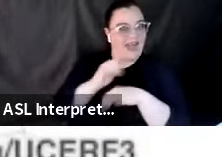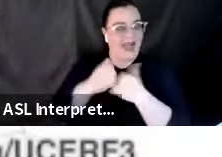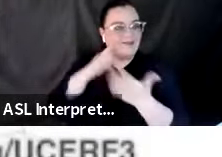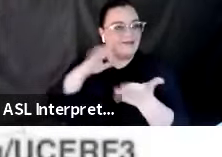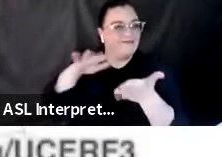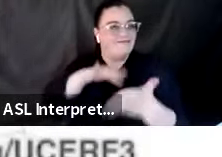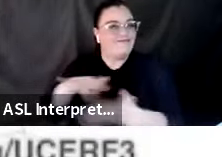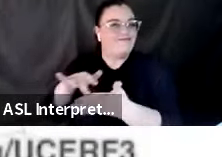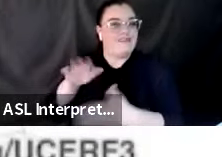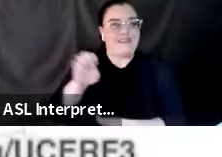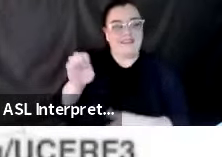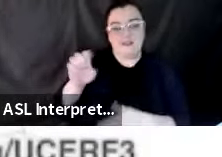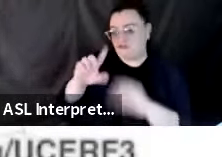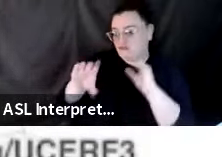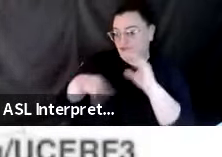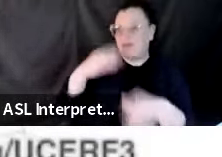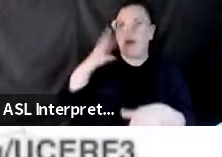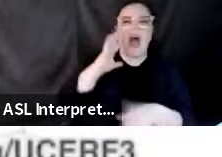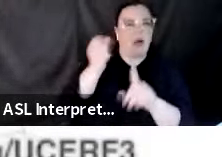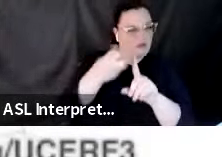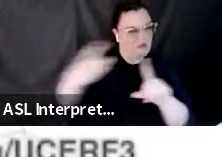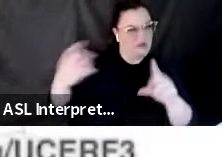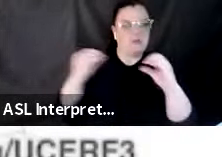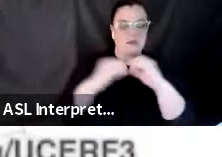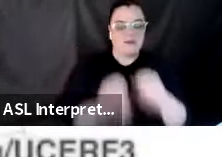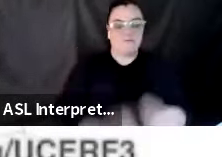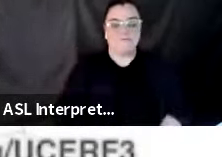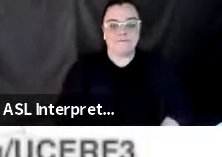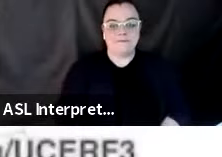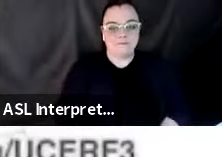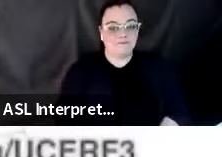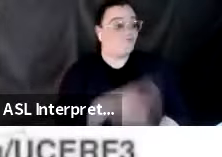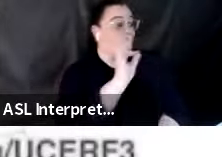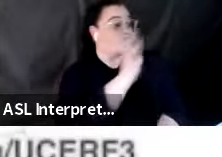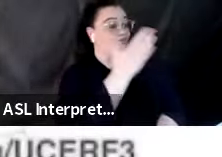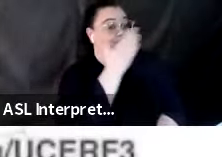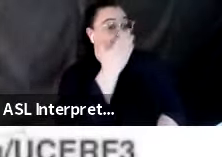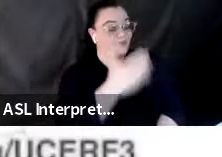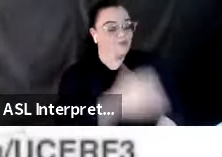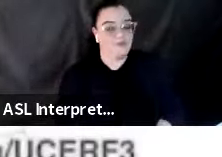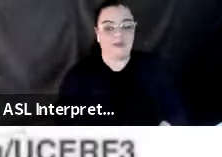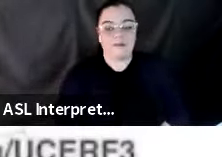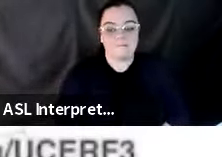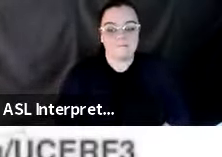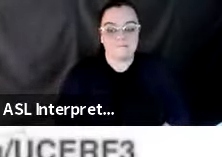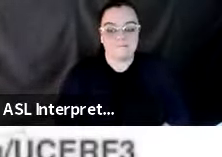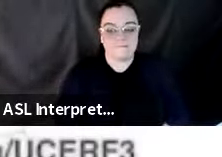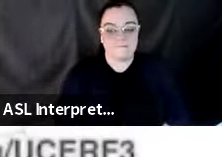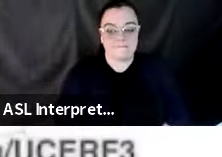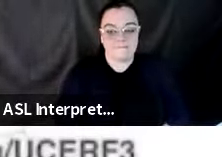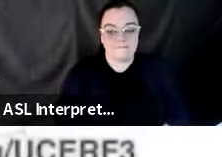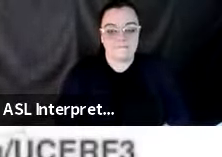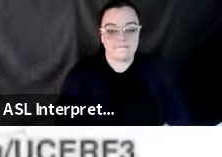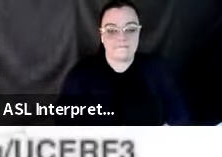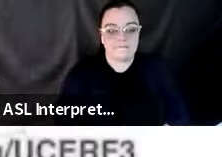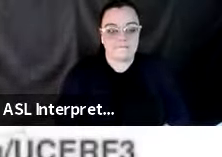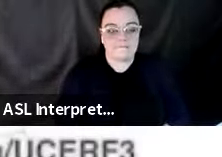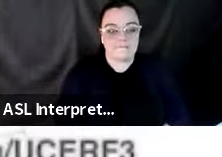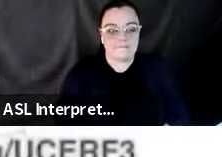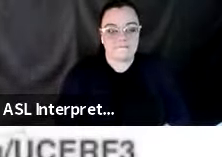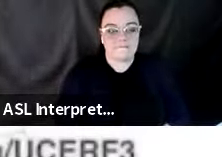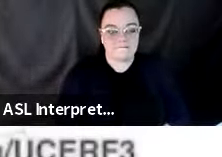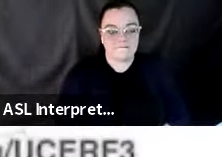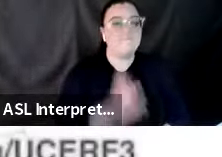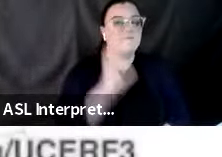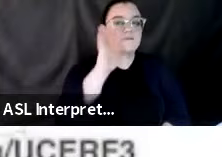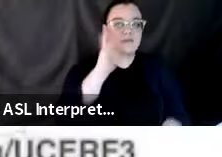send me an email if you have. Thank you, Christine. Thank you very much. Okay. We will, um, move on to, uh,